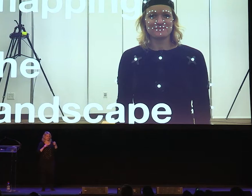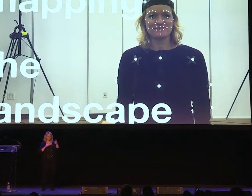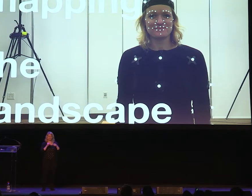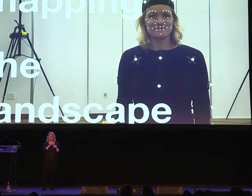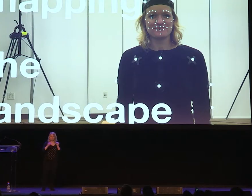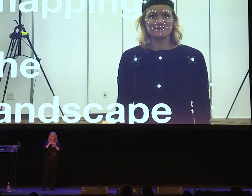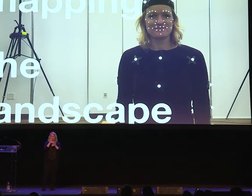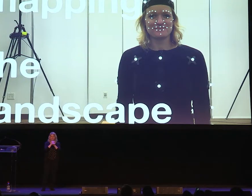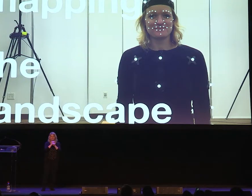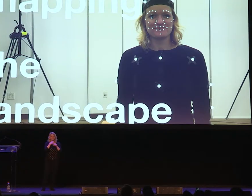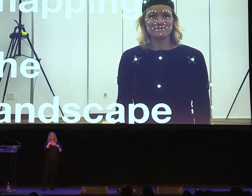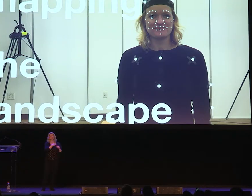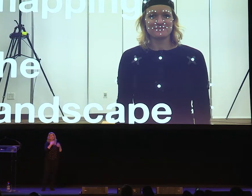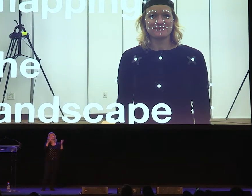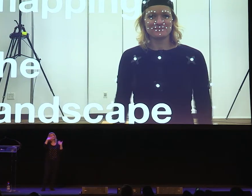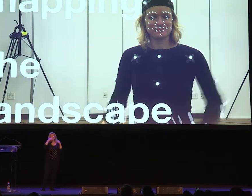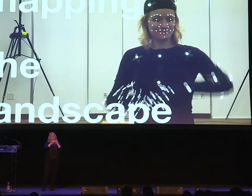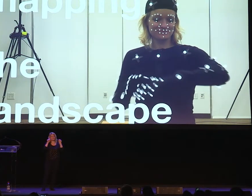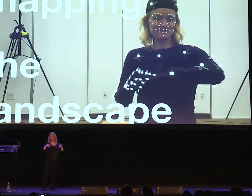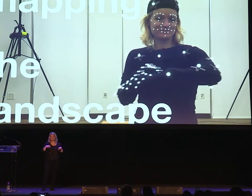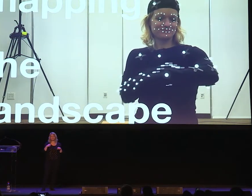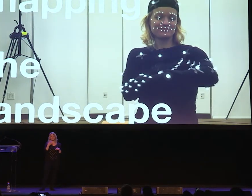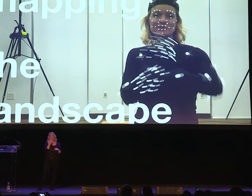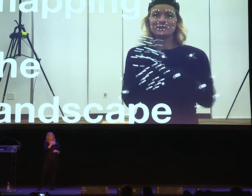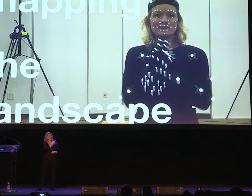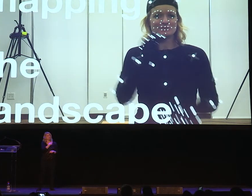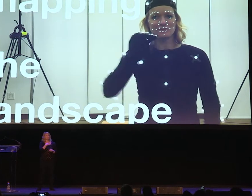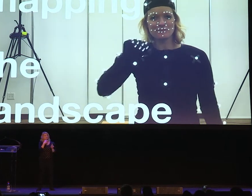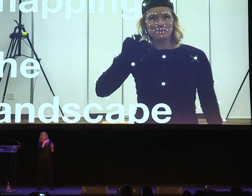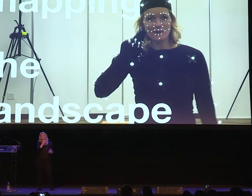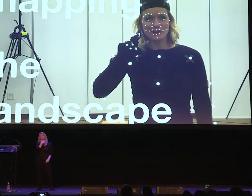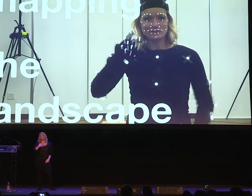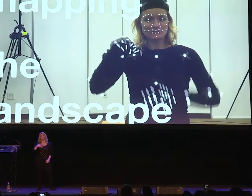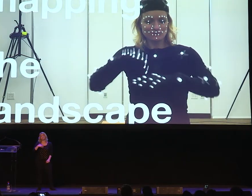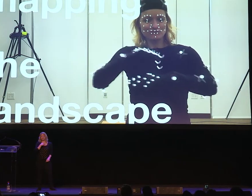This is an image that I have from our motion capture lab at ML2.